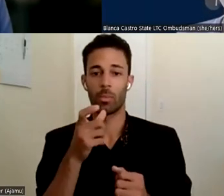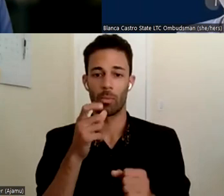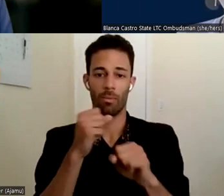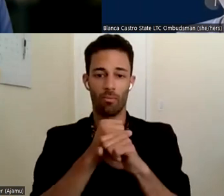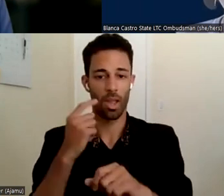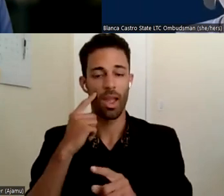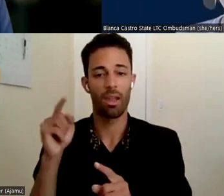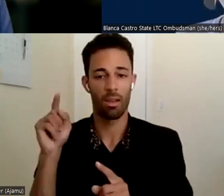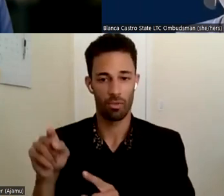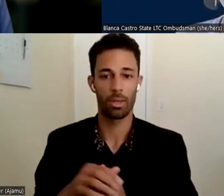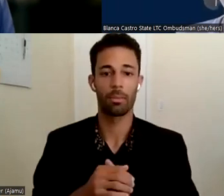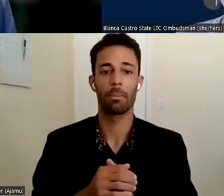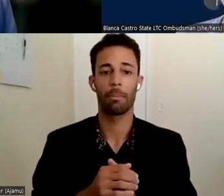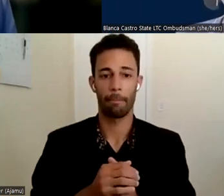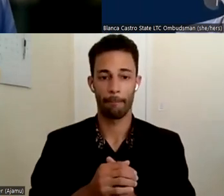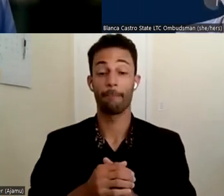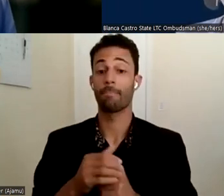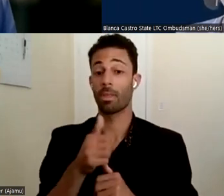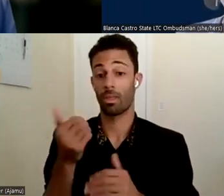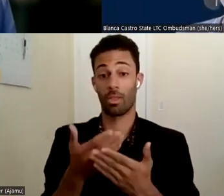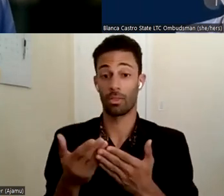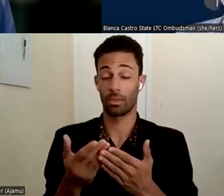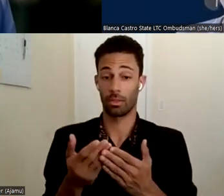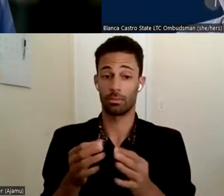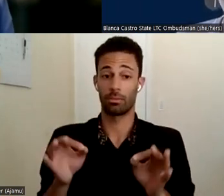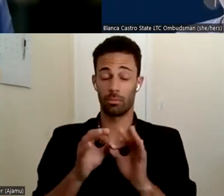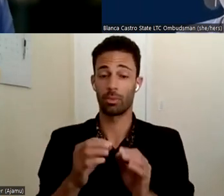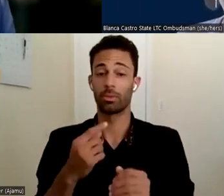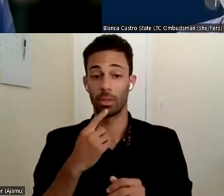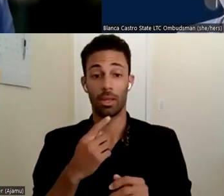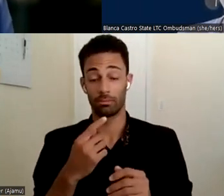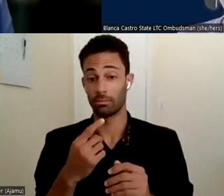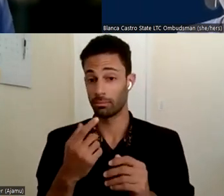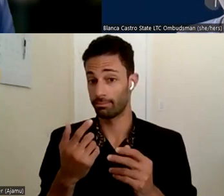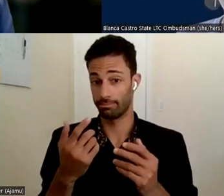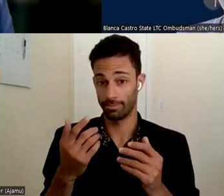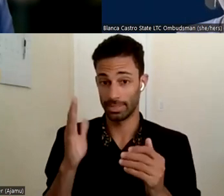one of the things I would want to know is is partner really able to help him all that much.